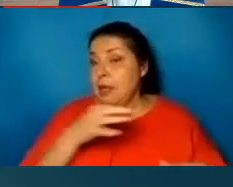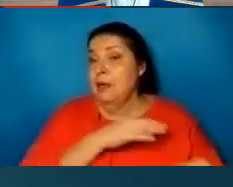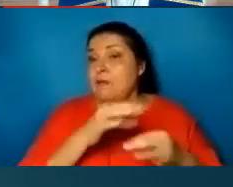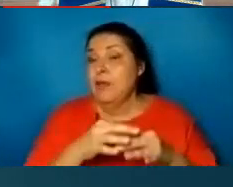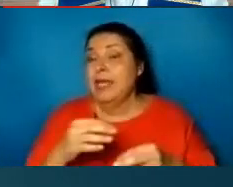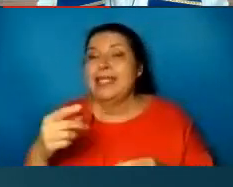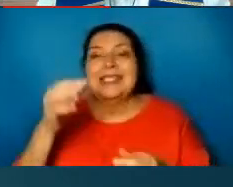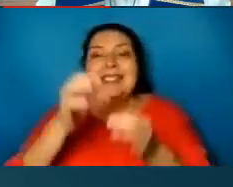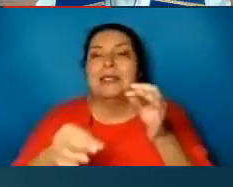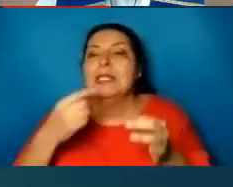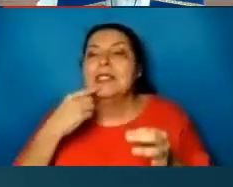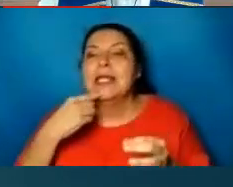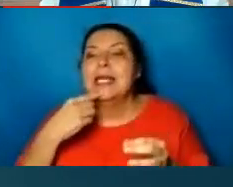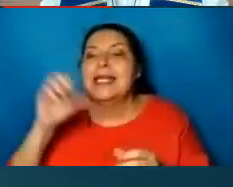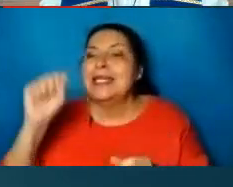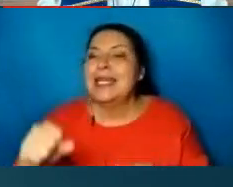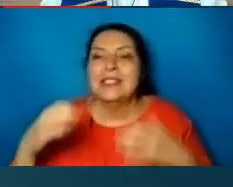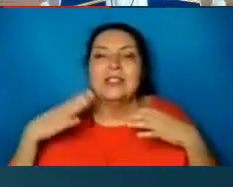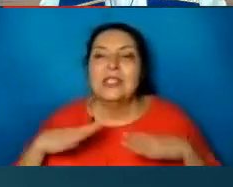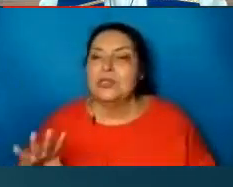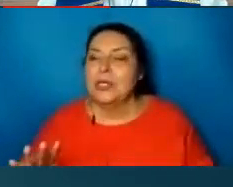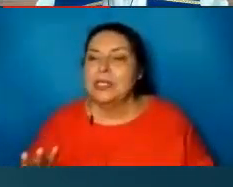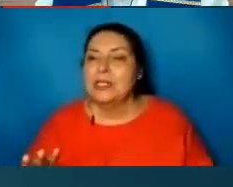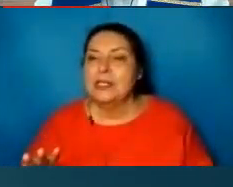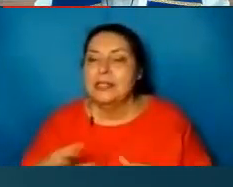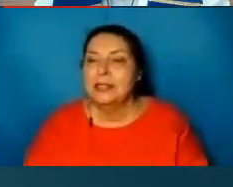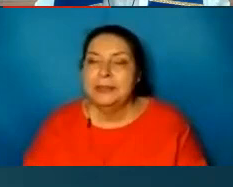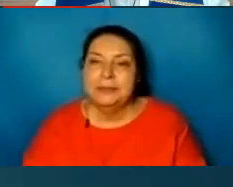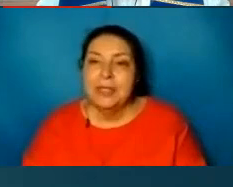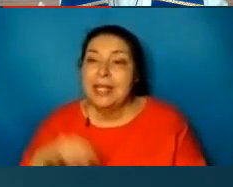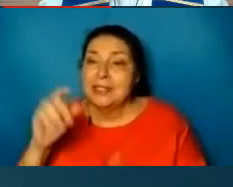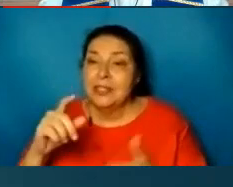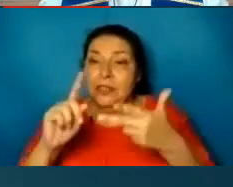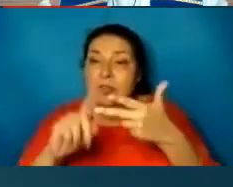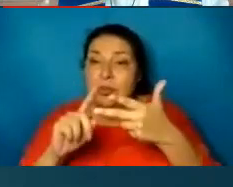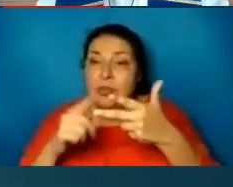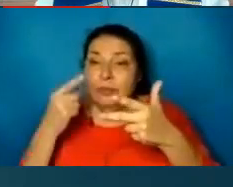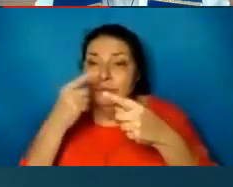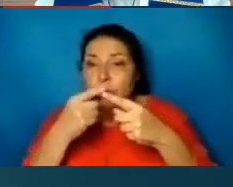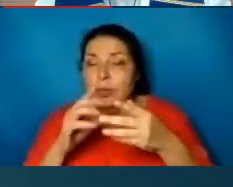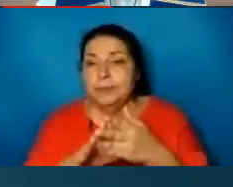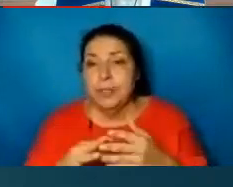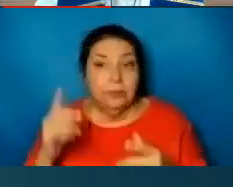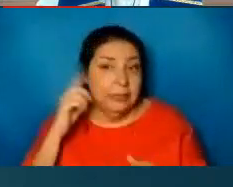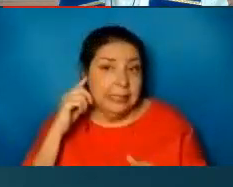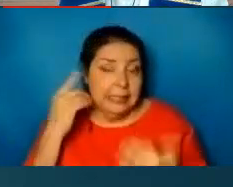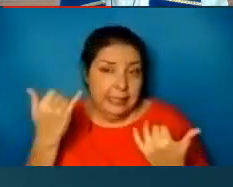that Jesus so freely gives us. And that's our third point for this morning. Listen now